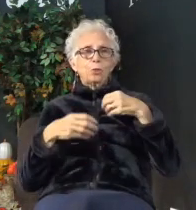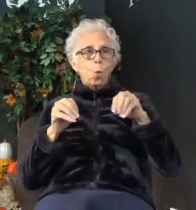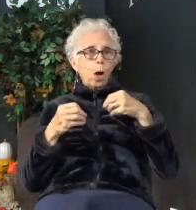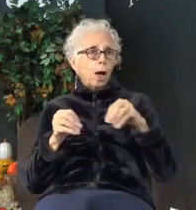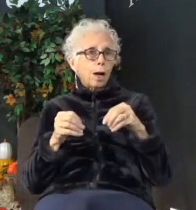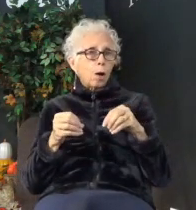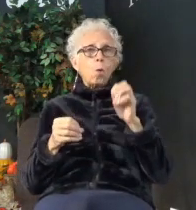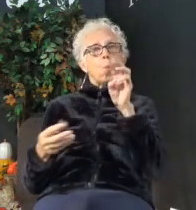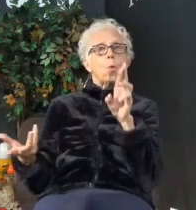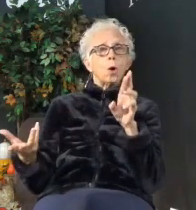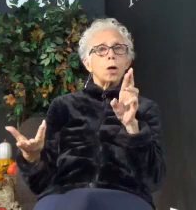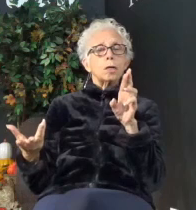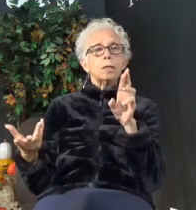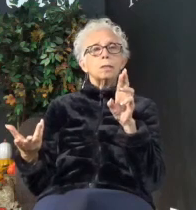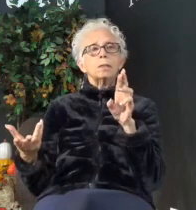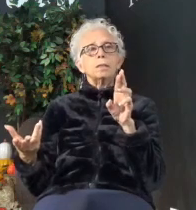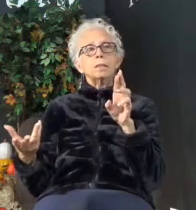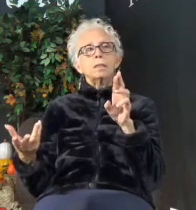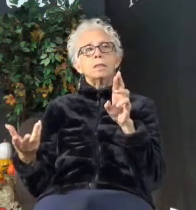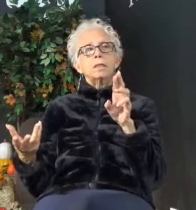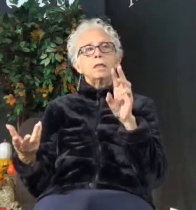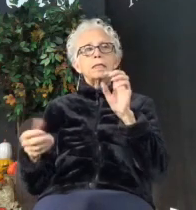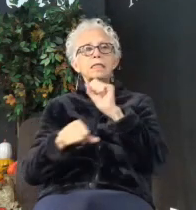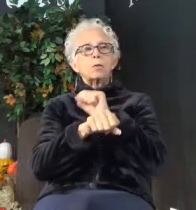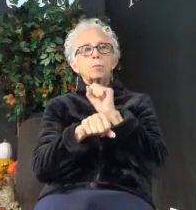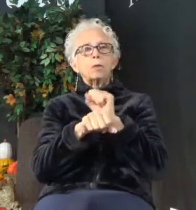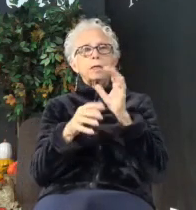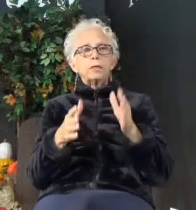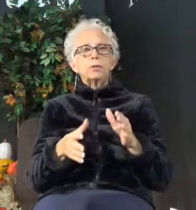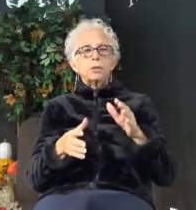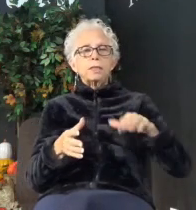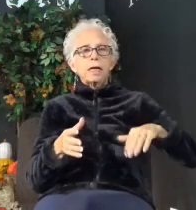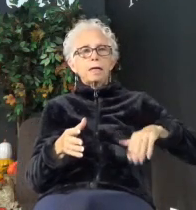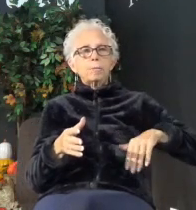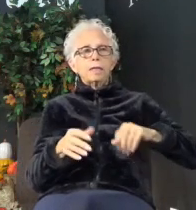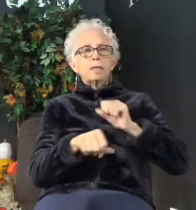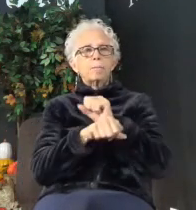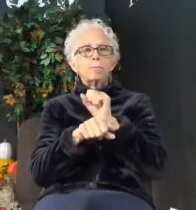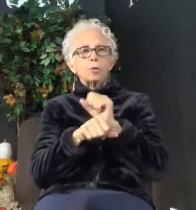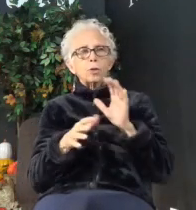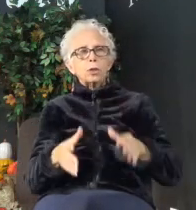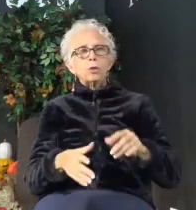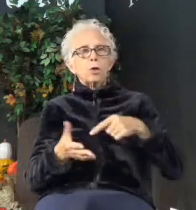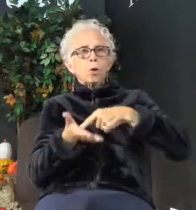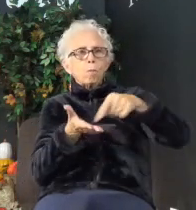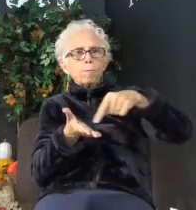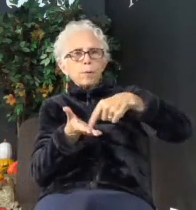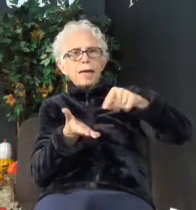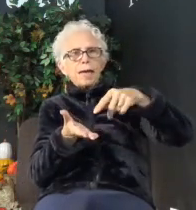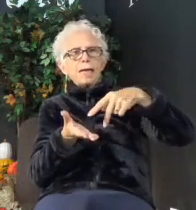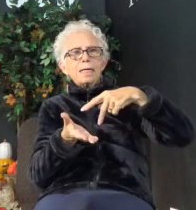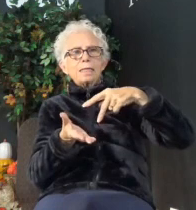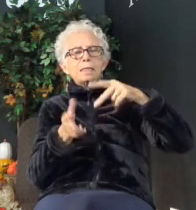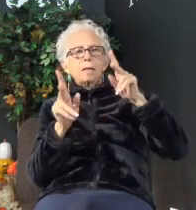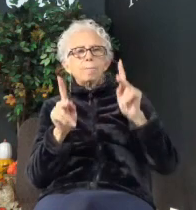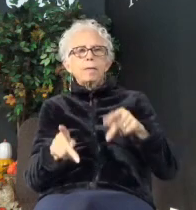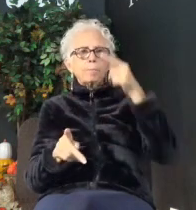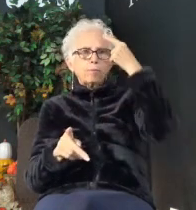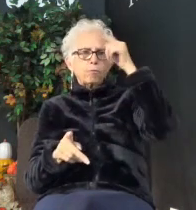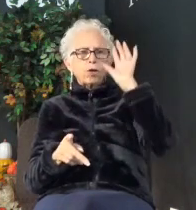Or are you an employer or have you been an employer who pays people for their time?